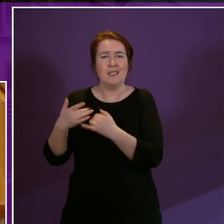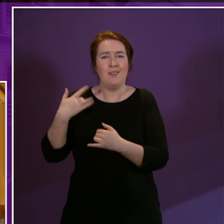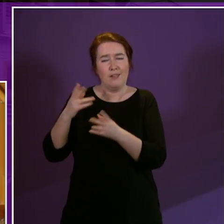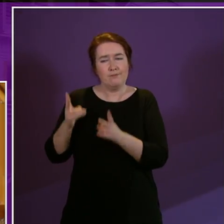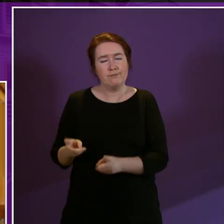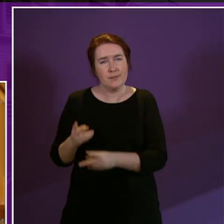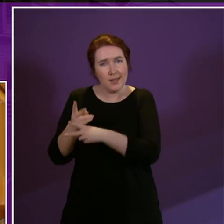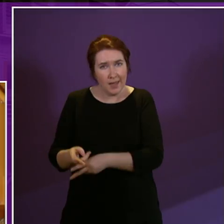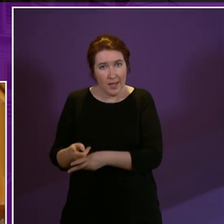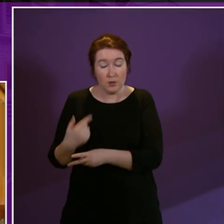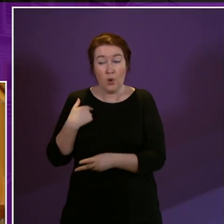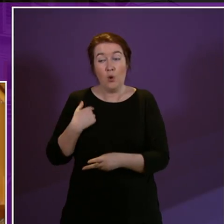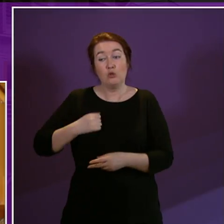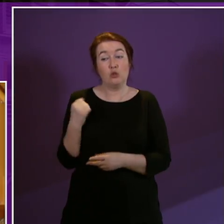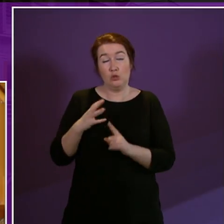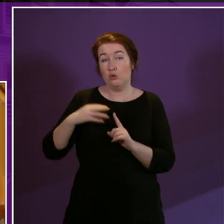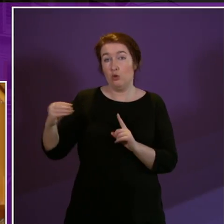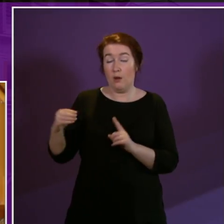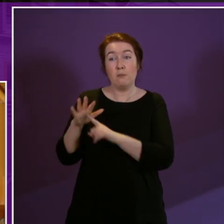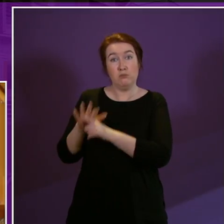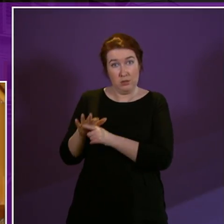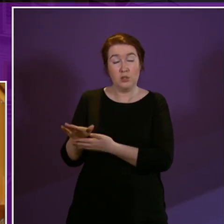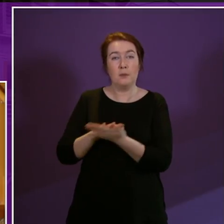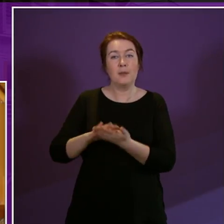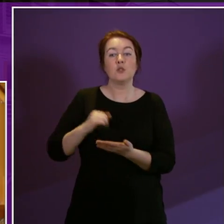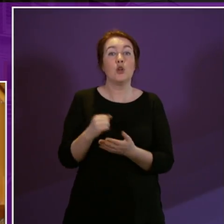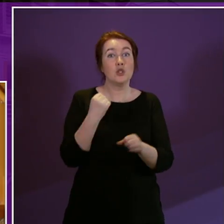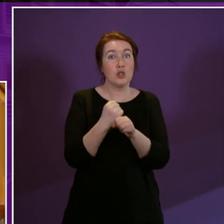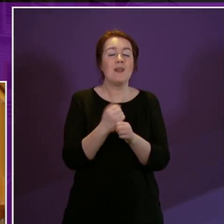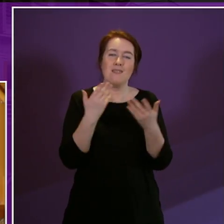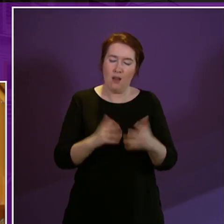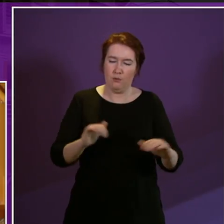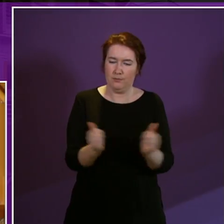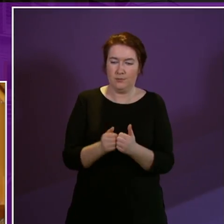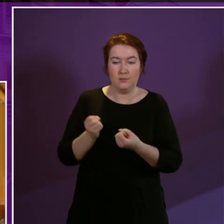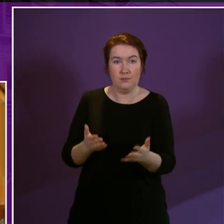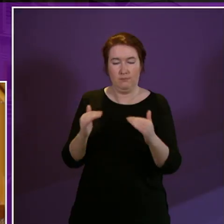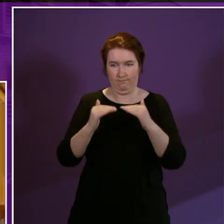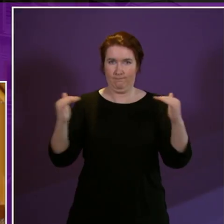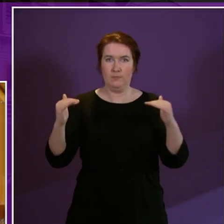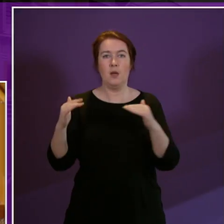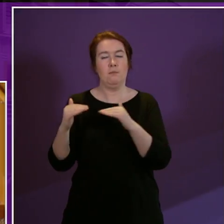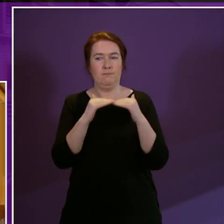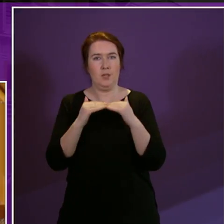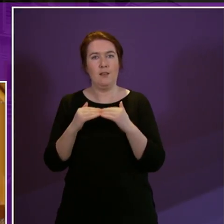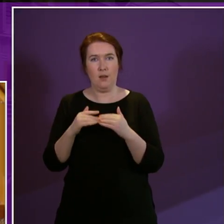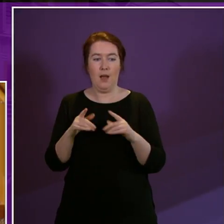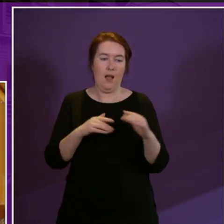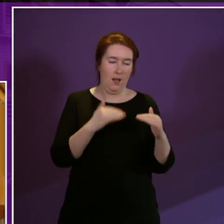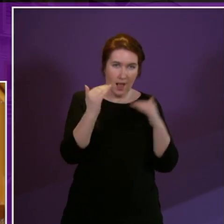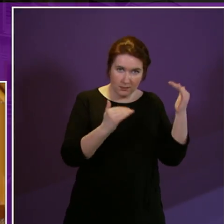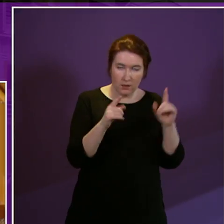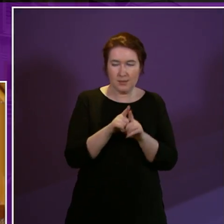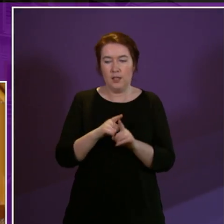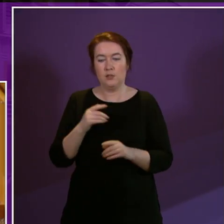pleased that Scottish Conservative pressure on this has meant that the Scottish Government has now agreed to deliver parity for palliative care between children and